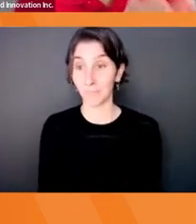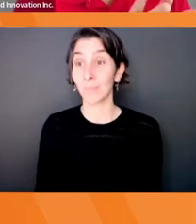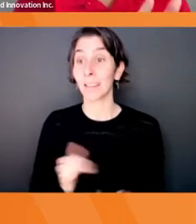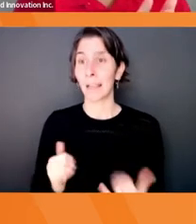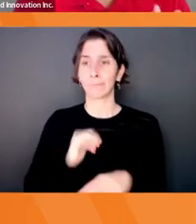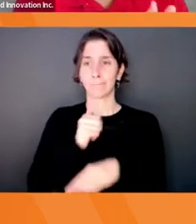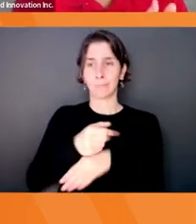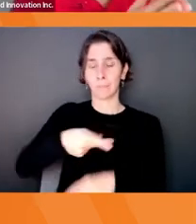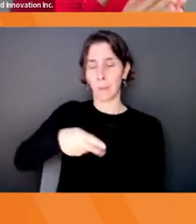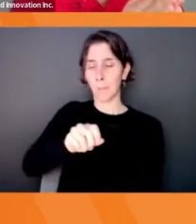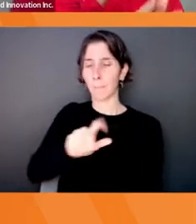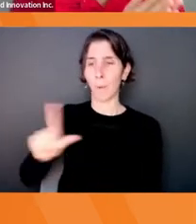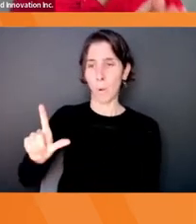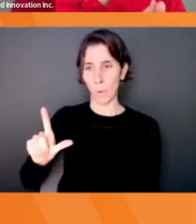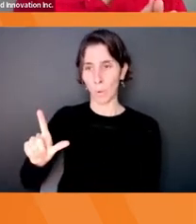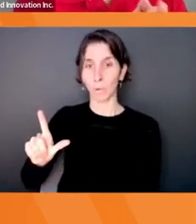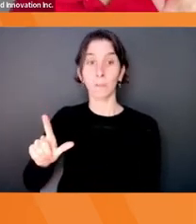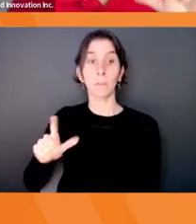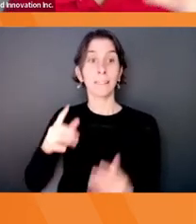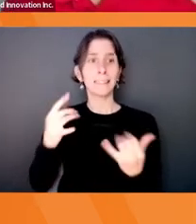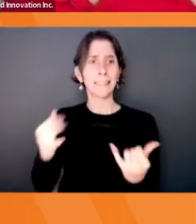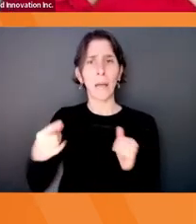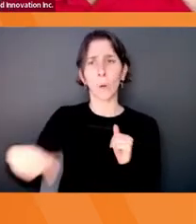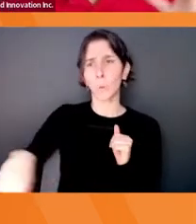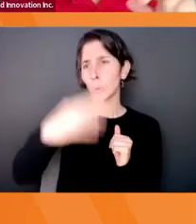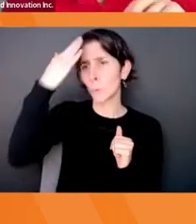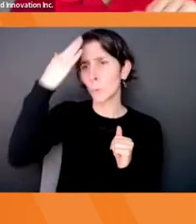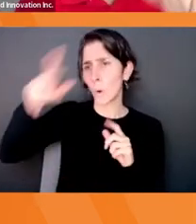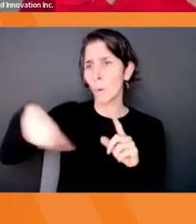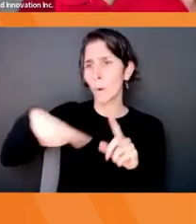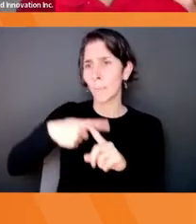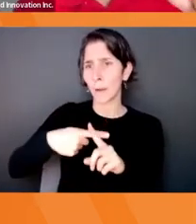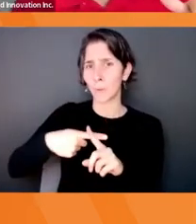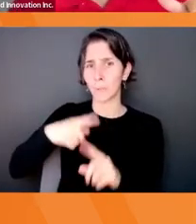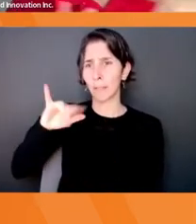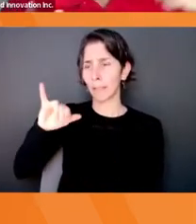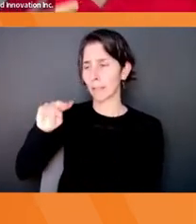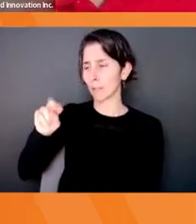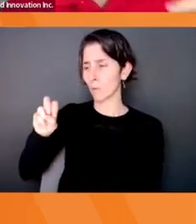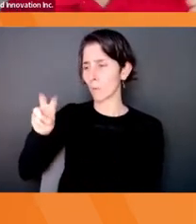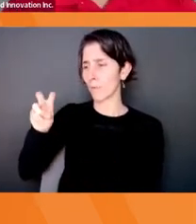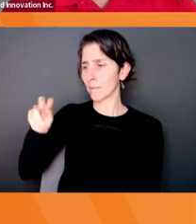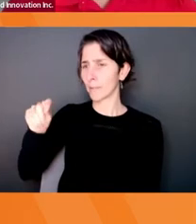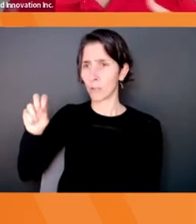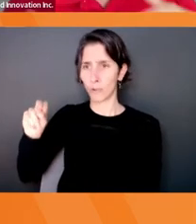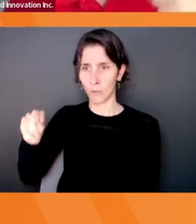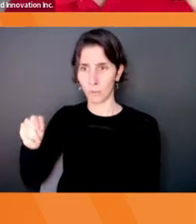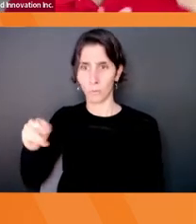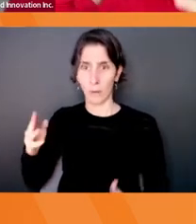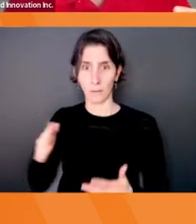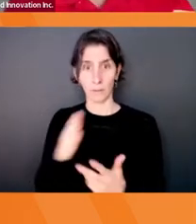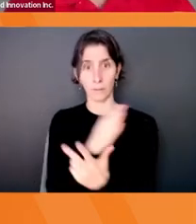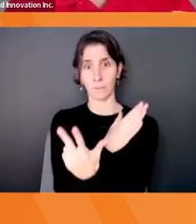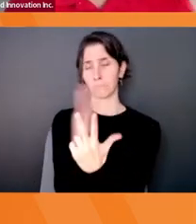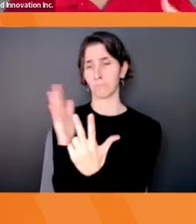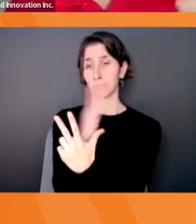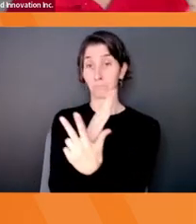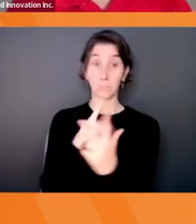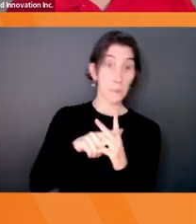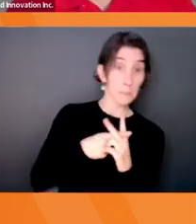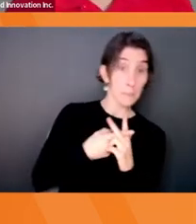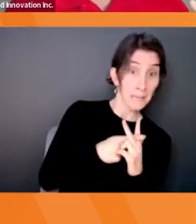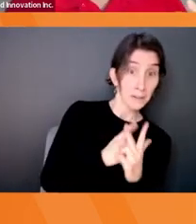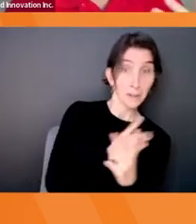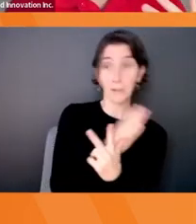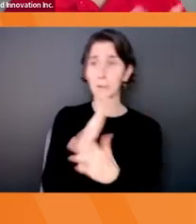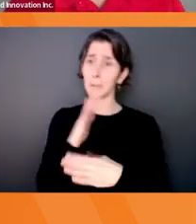to know what your current knowledge of innovation is. There's only three things I'm curious about. Are you a beginner? Would you say I'm new to this thing? Intermediate or